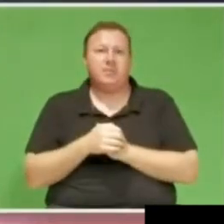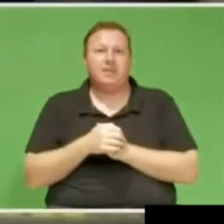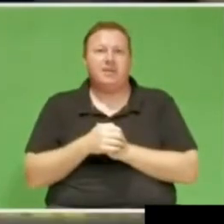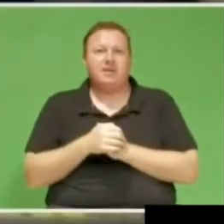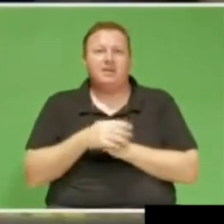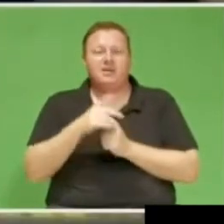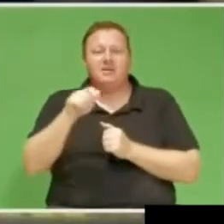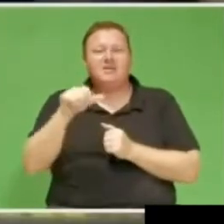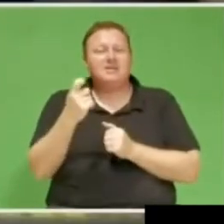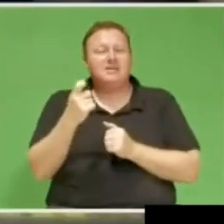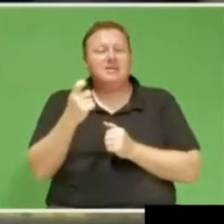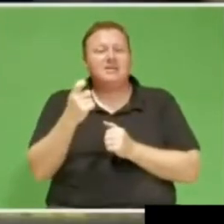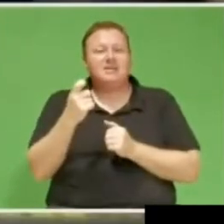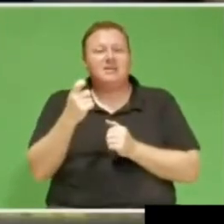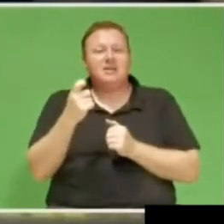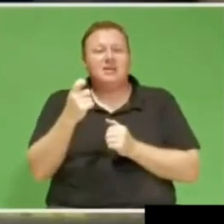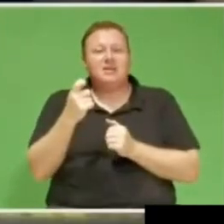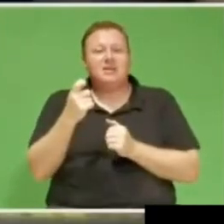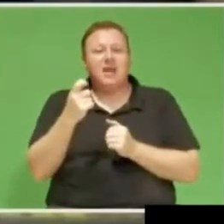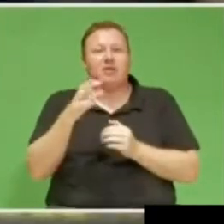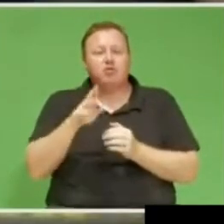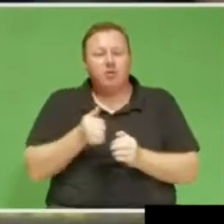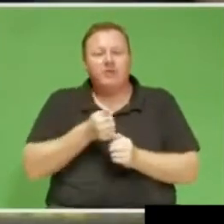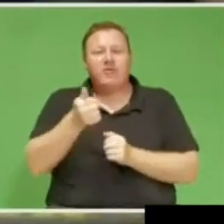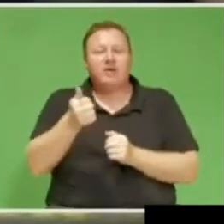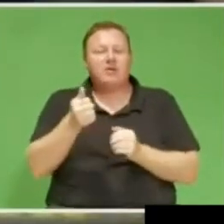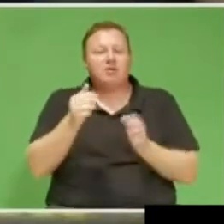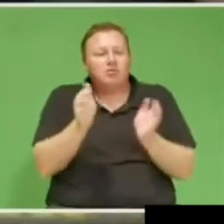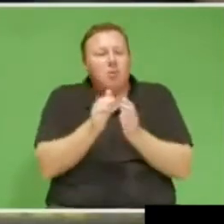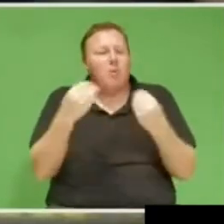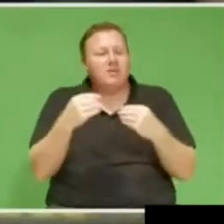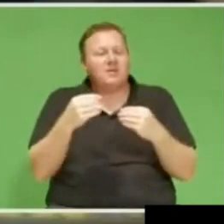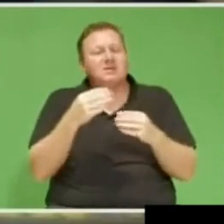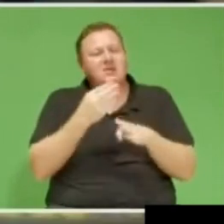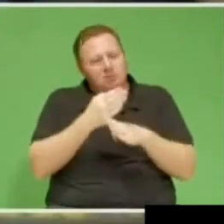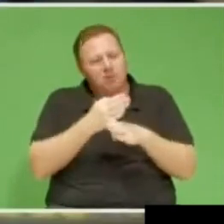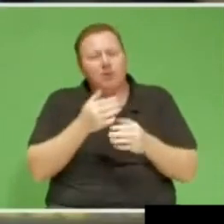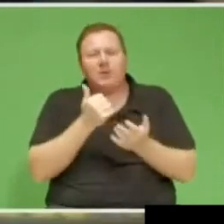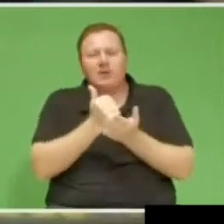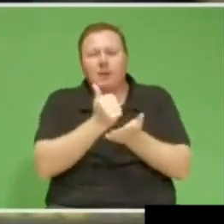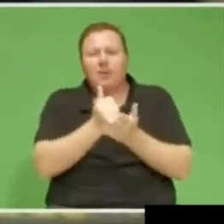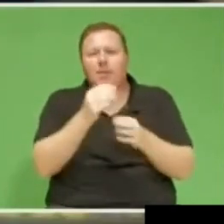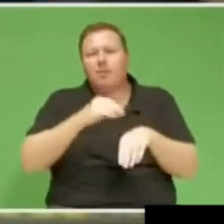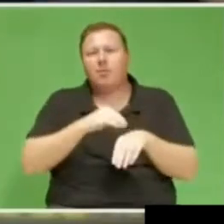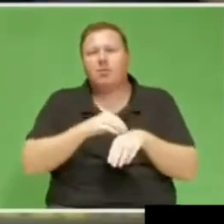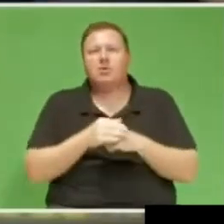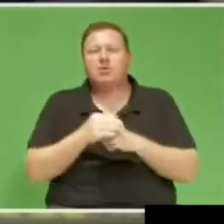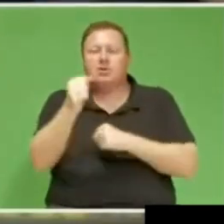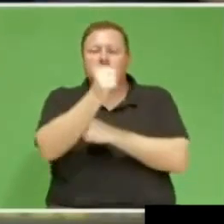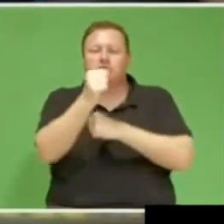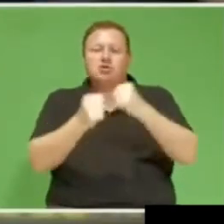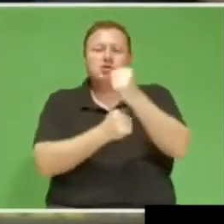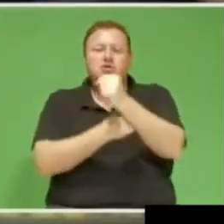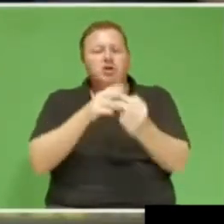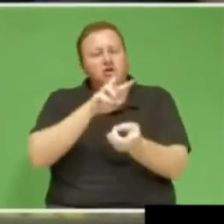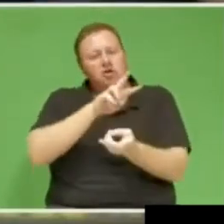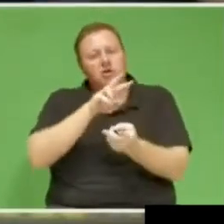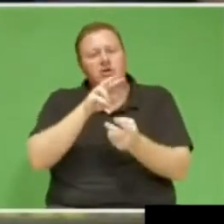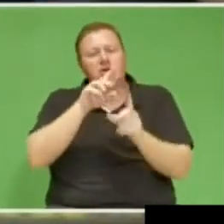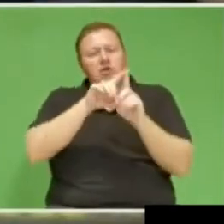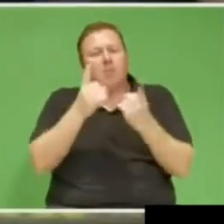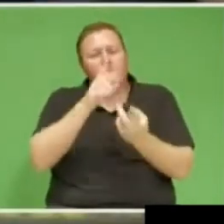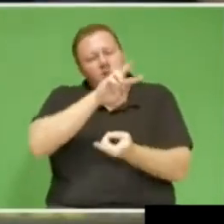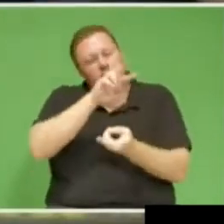tax incentive for small businesses to encourage employment. Furthermore, restructure the Department of Small Business Development